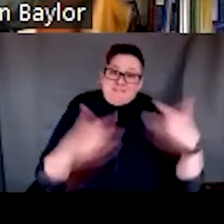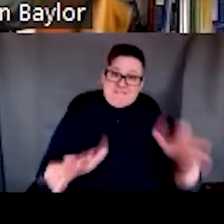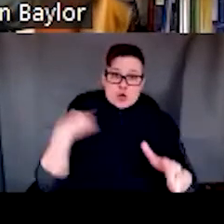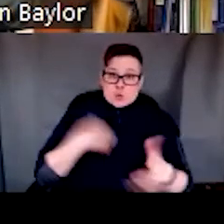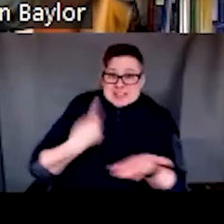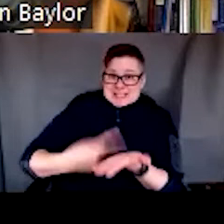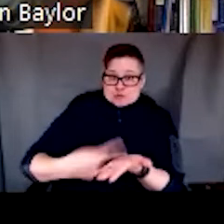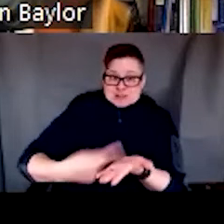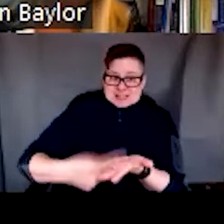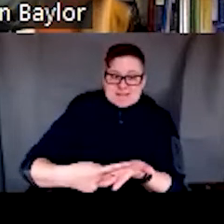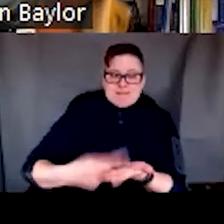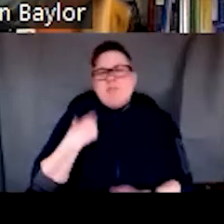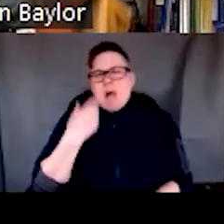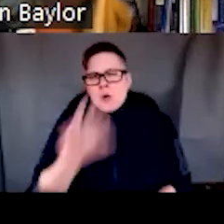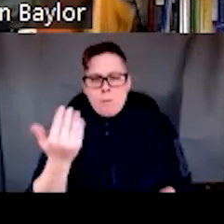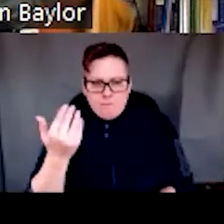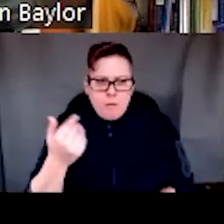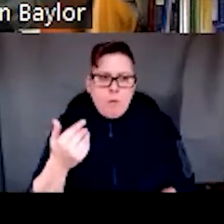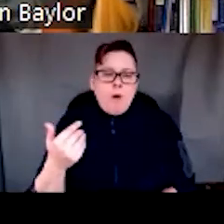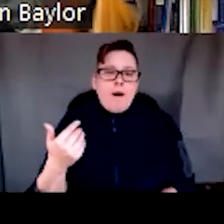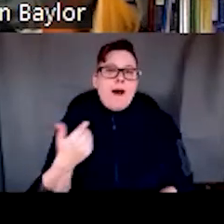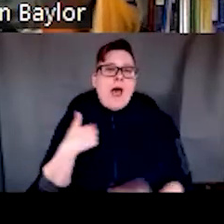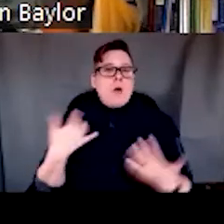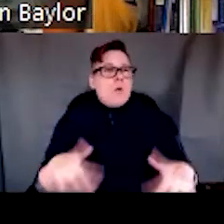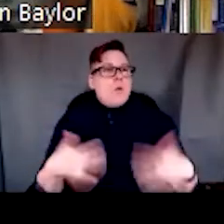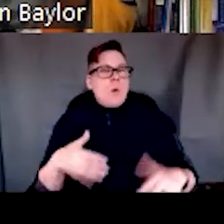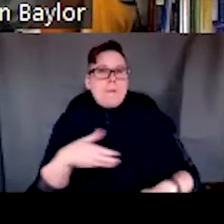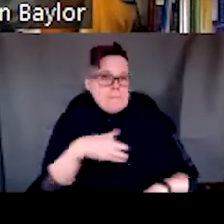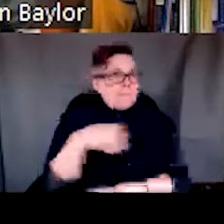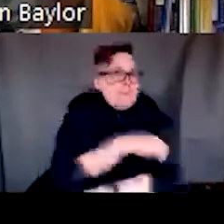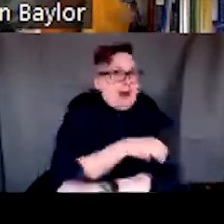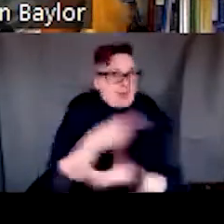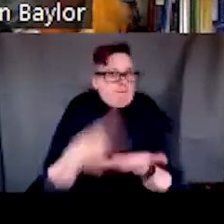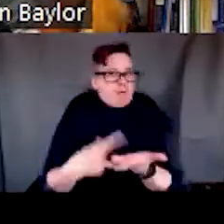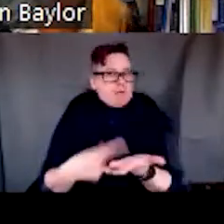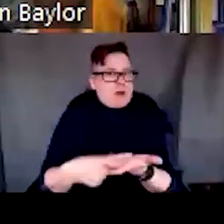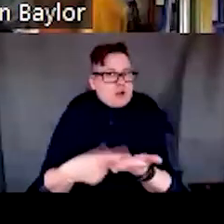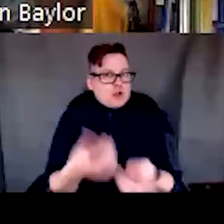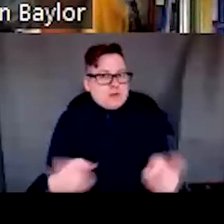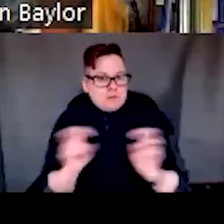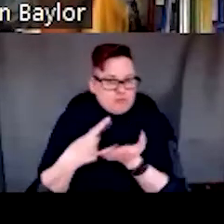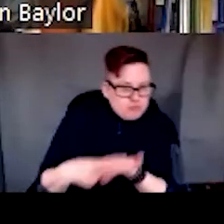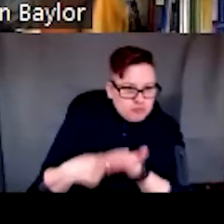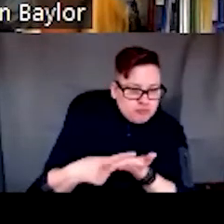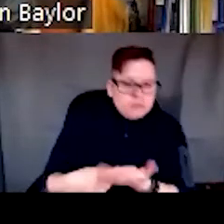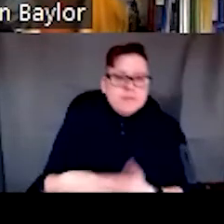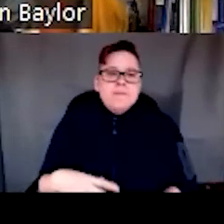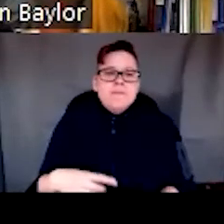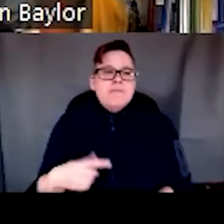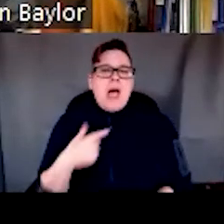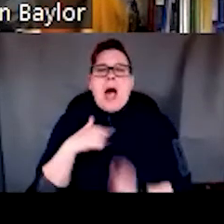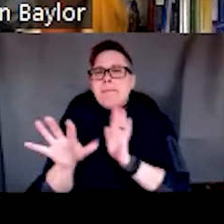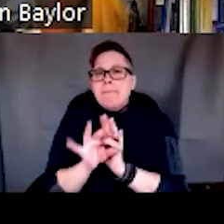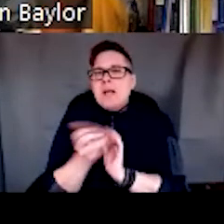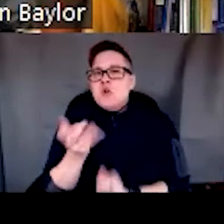I shared early on that there was a lot of really powerful discussions that came up, uh, and so I chose just